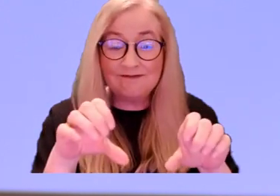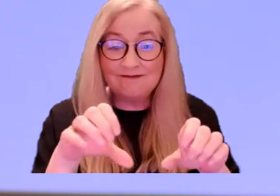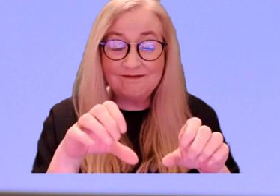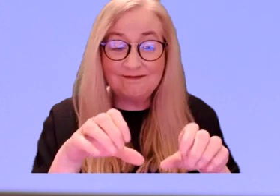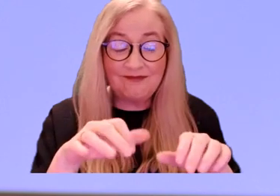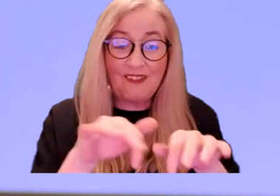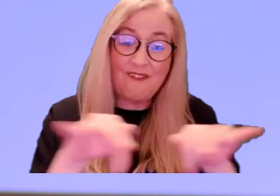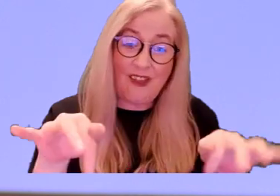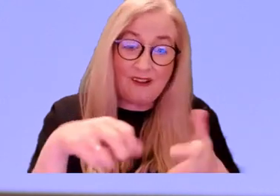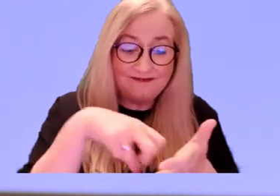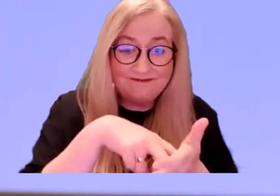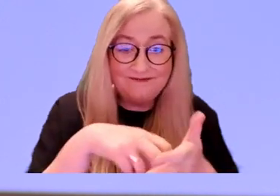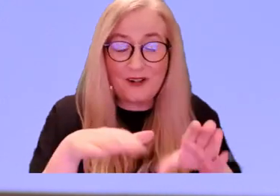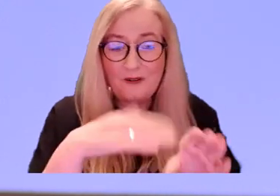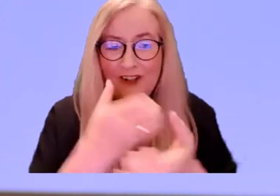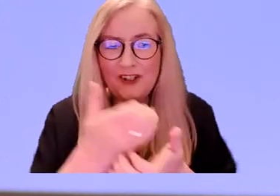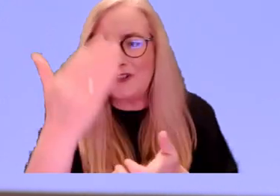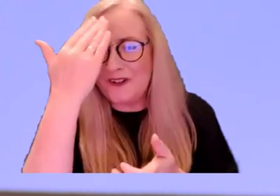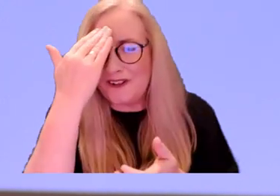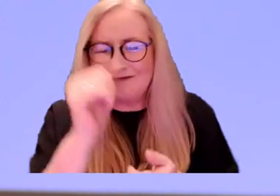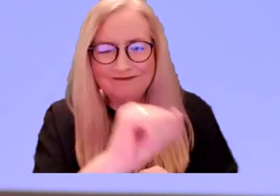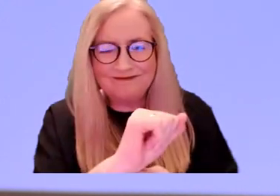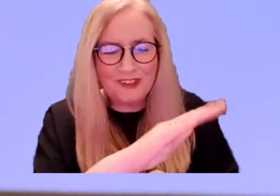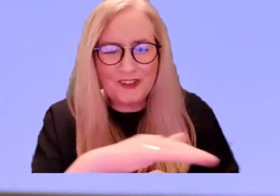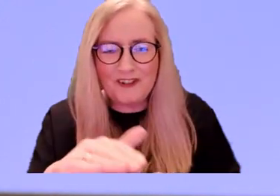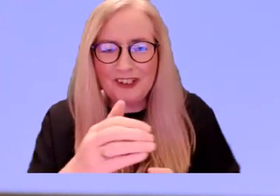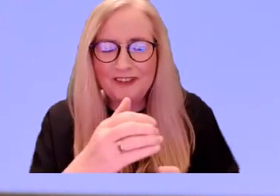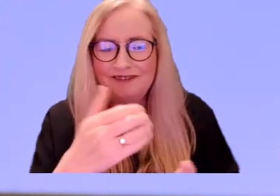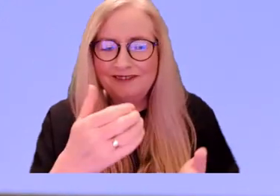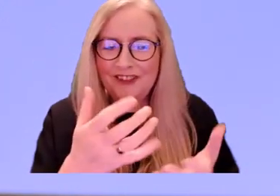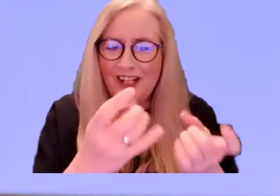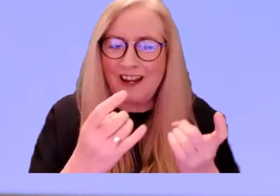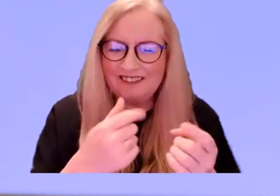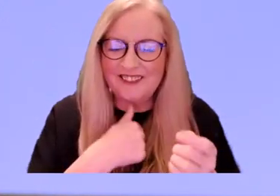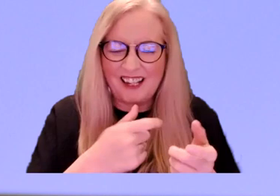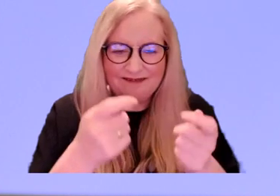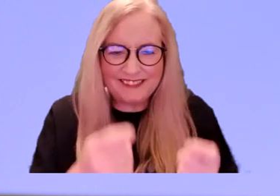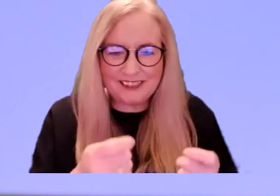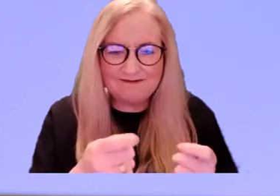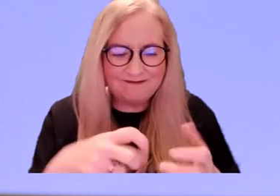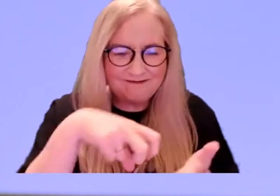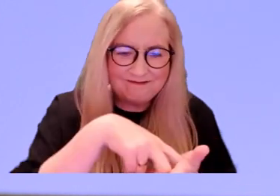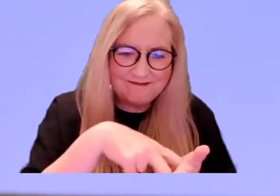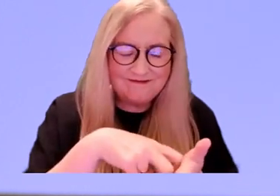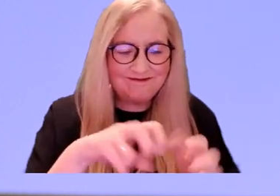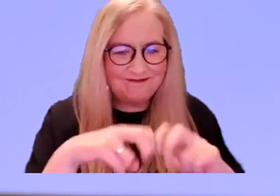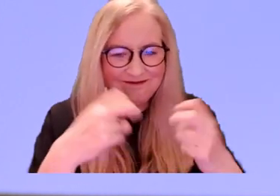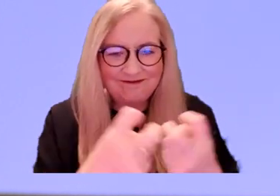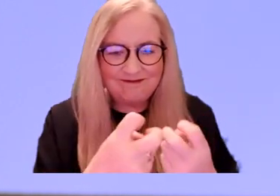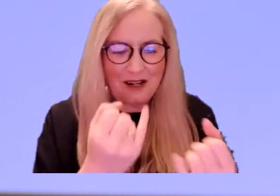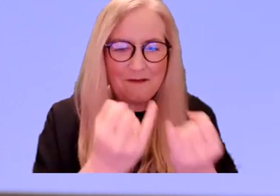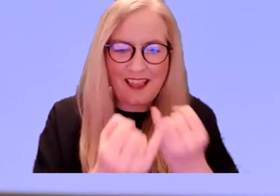got on the floor with the kids, either sat on the children's chair, or you knelt down at the table with them and played.